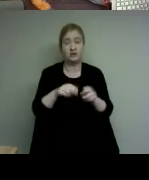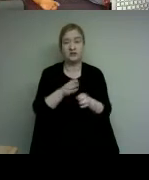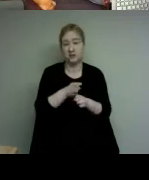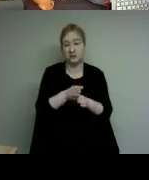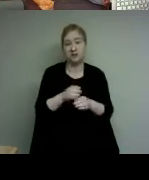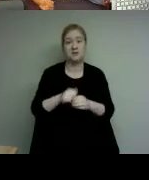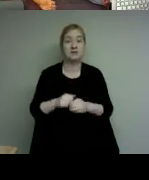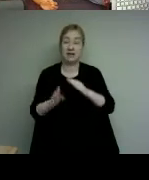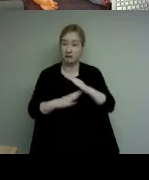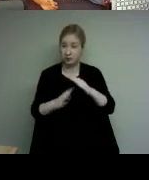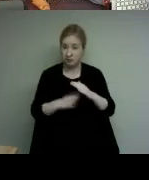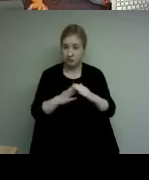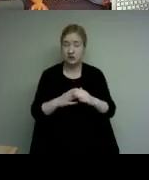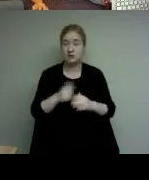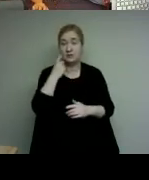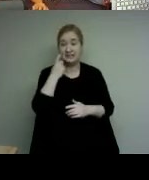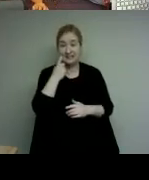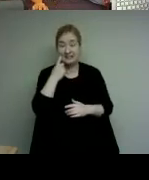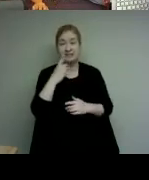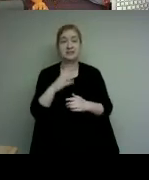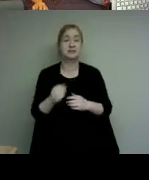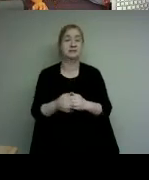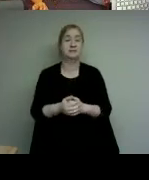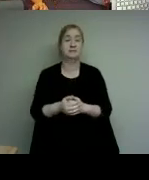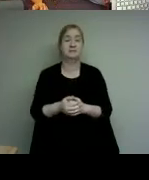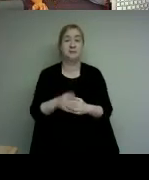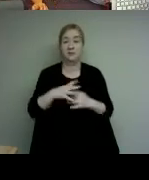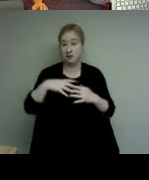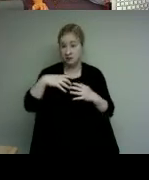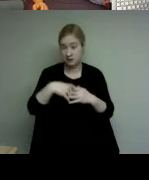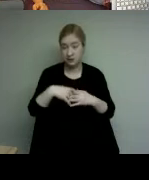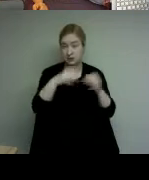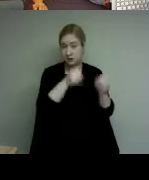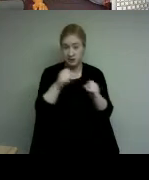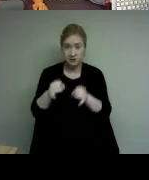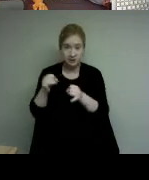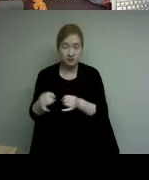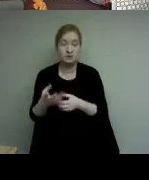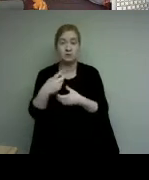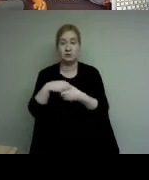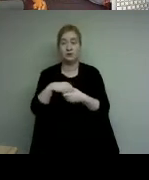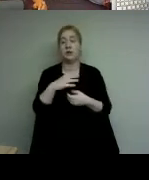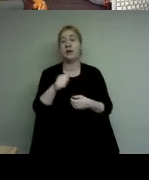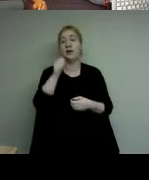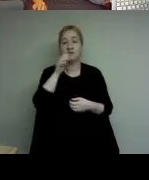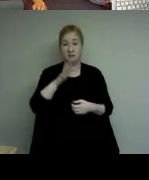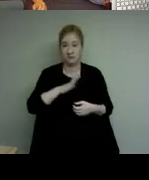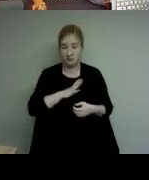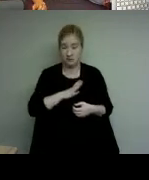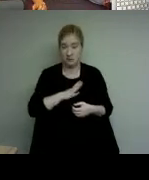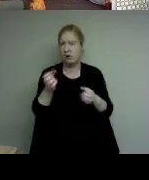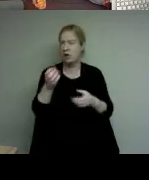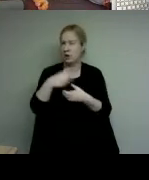immigrants minorities youth indigenous individuals and females in manitoba most